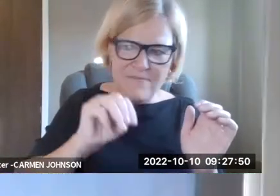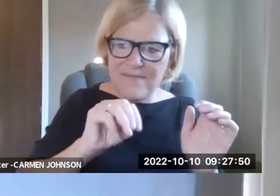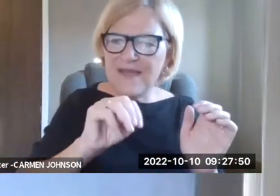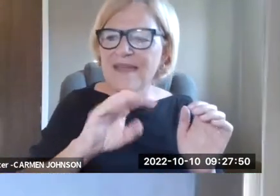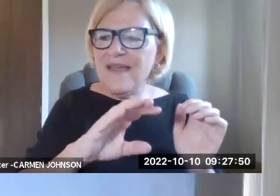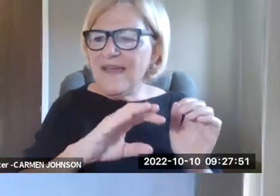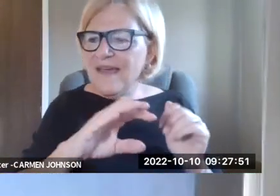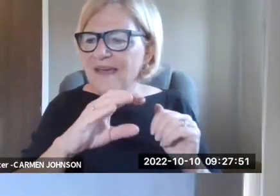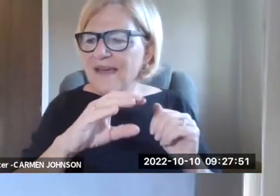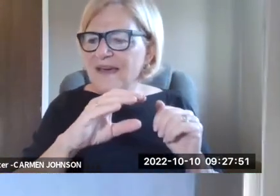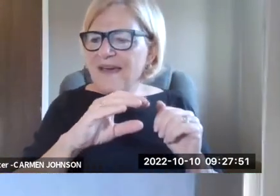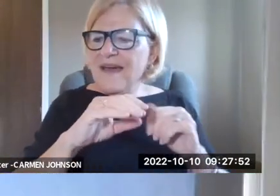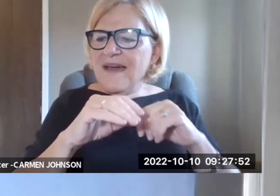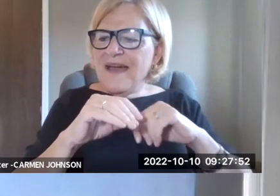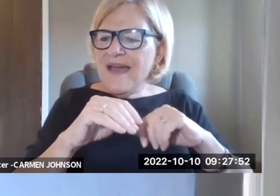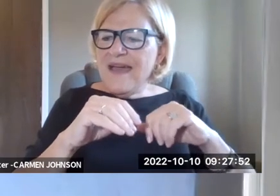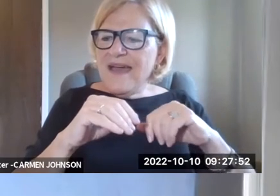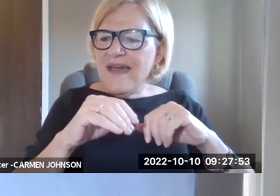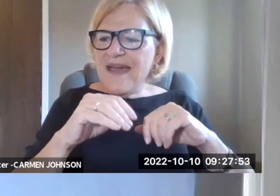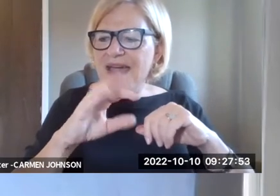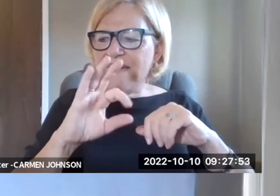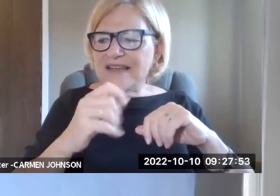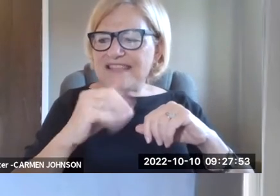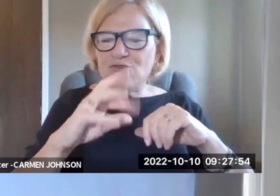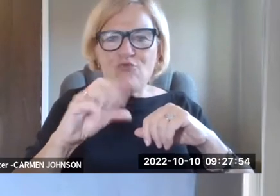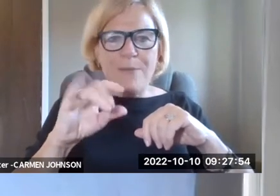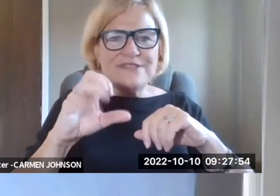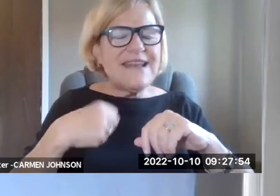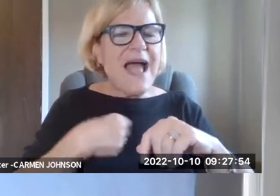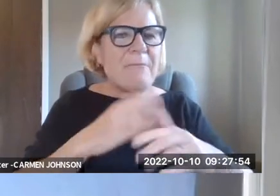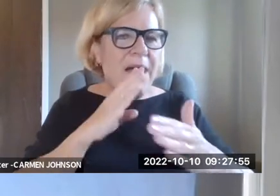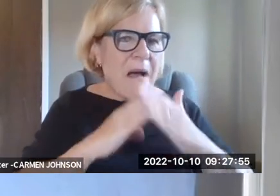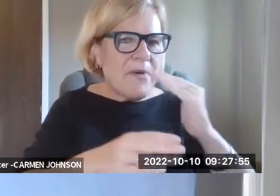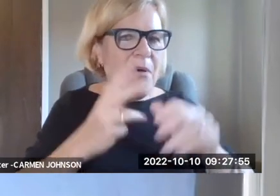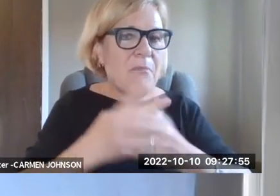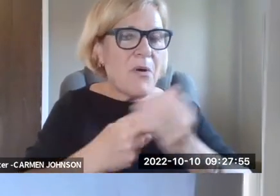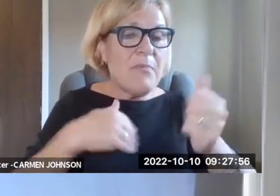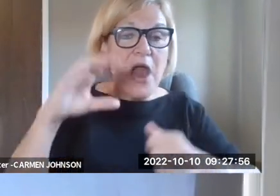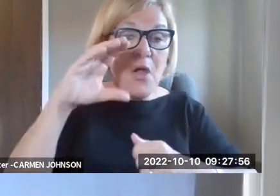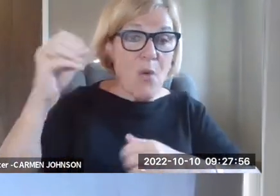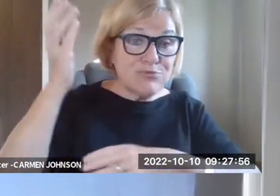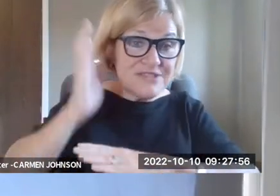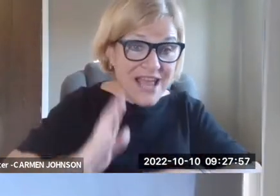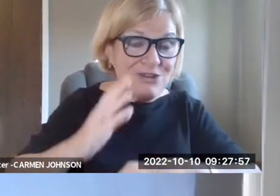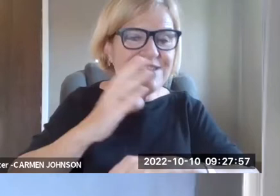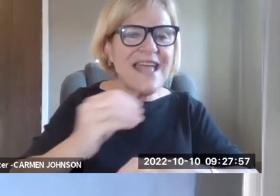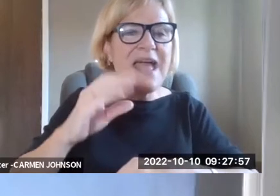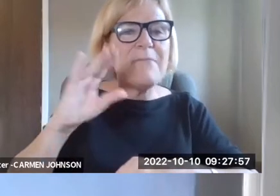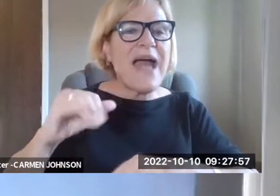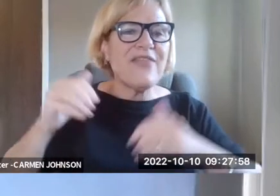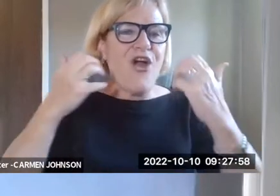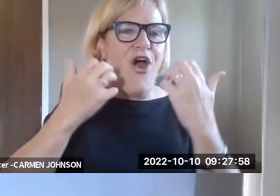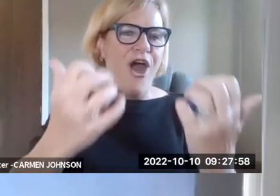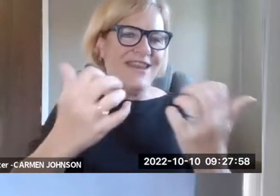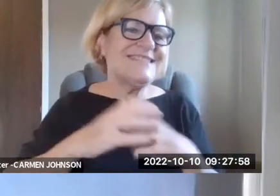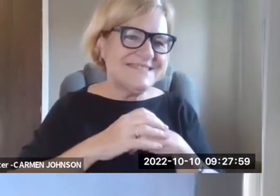Hi everybody. Um, I'm Amy Robertson. I'm with a lawyer in a private firm, Fox and Robertson here in Denver. Um, and I, first